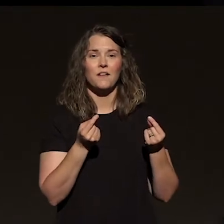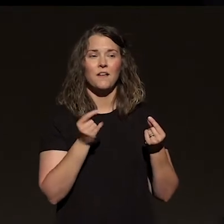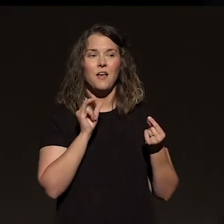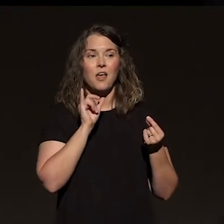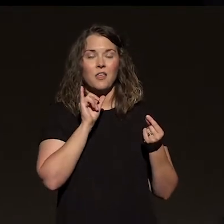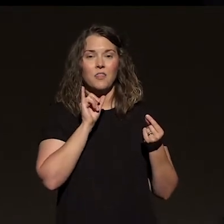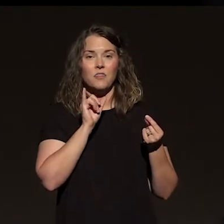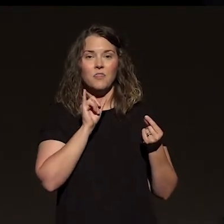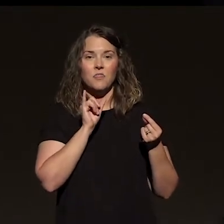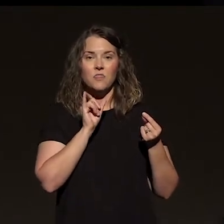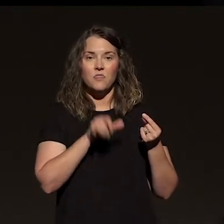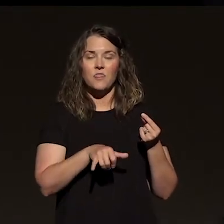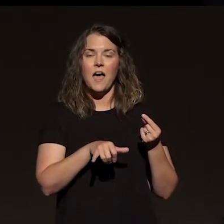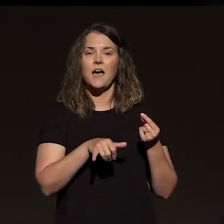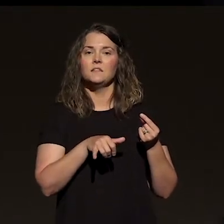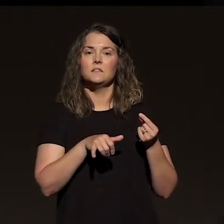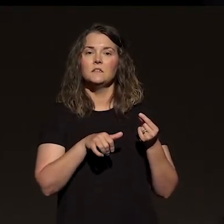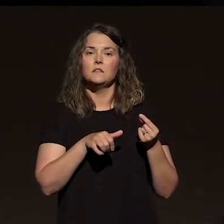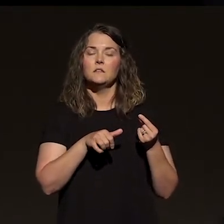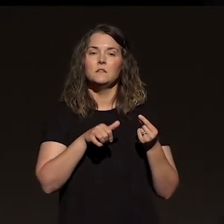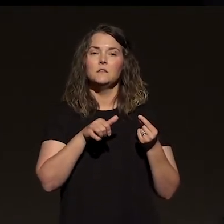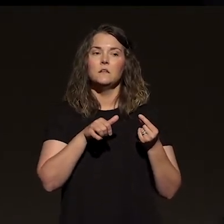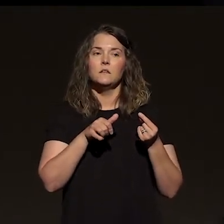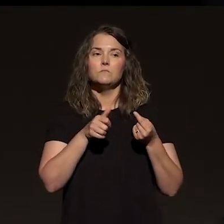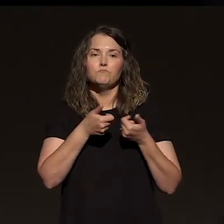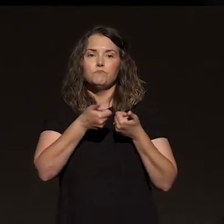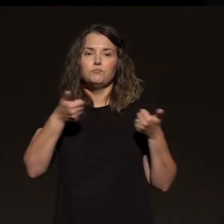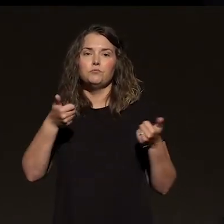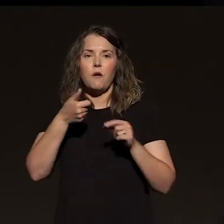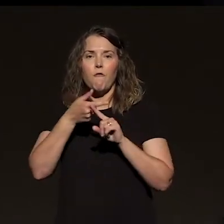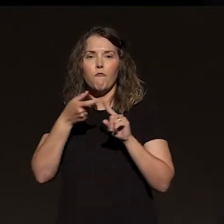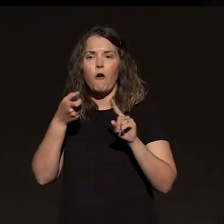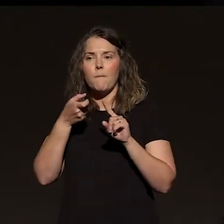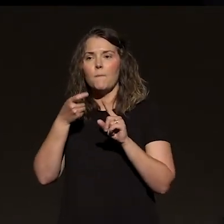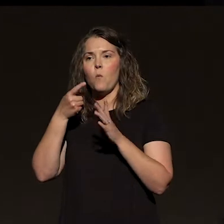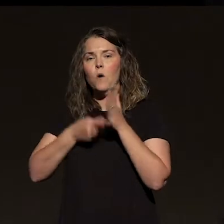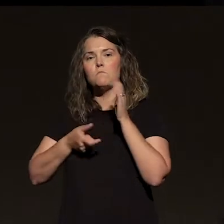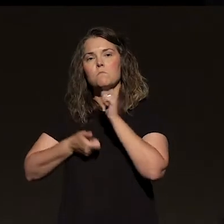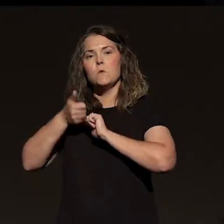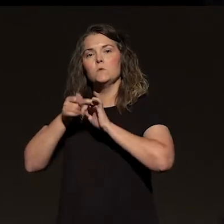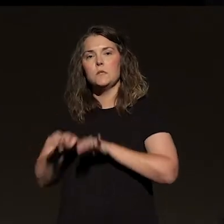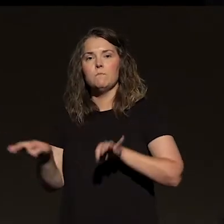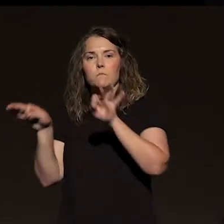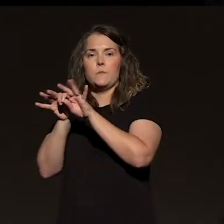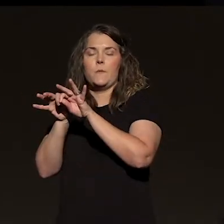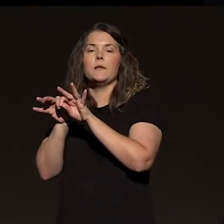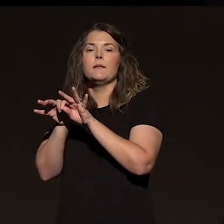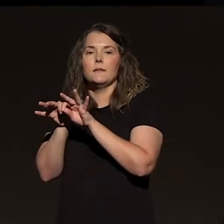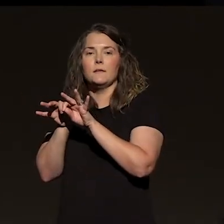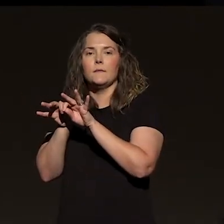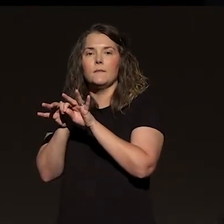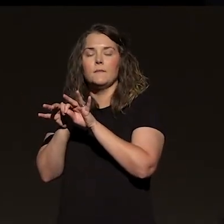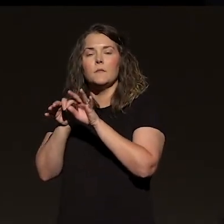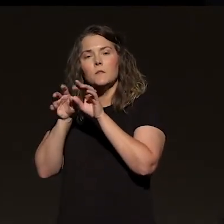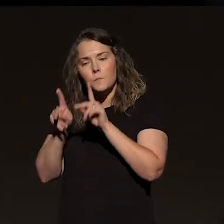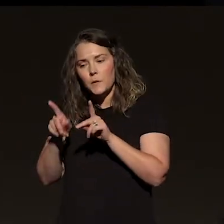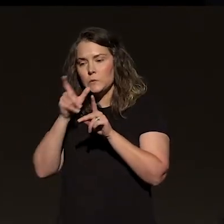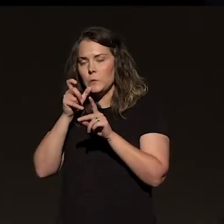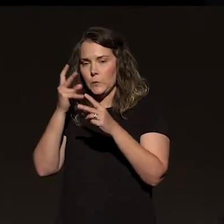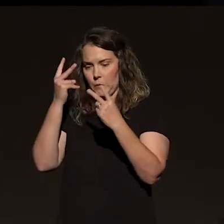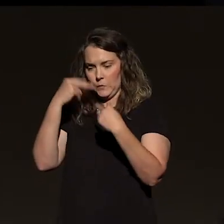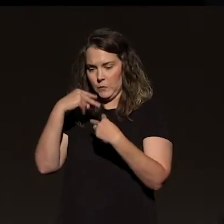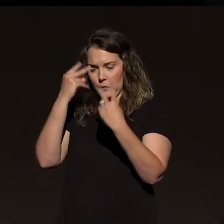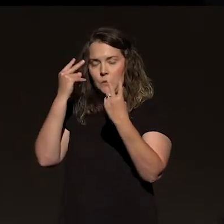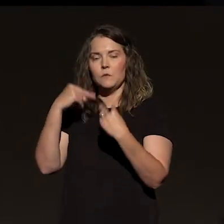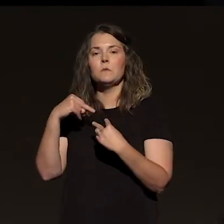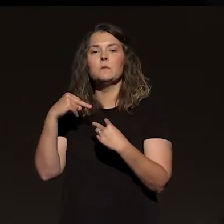you from what really mattered. And it was preventing you from slowing down long enough to have to deal with the person who's staring back at you now in